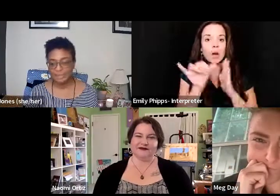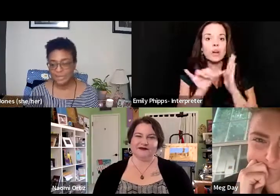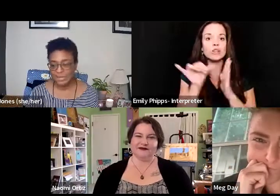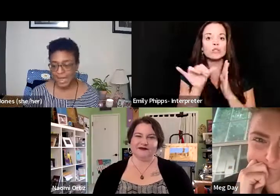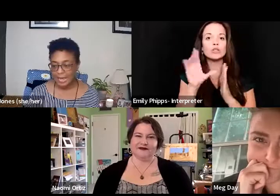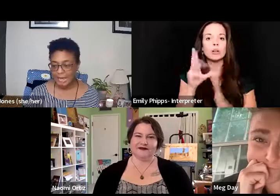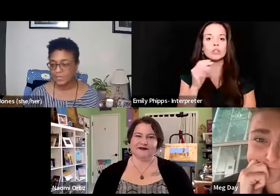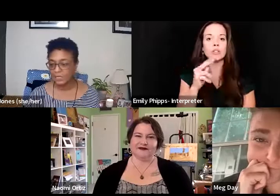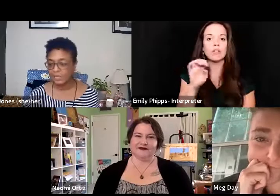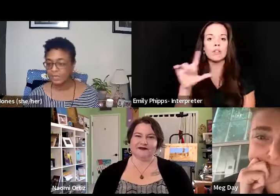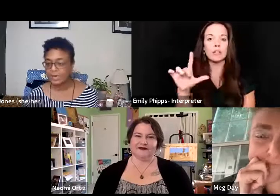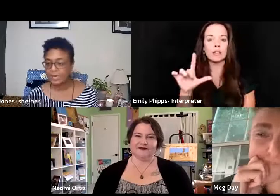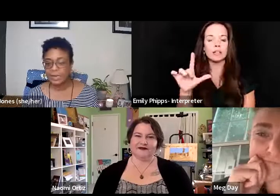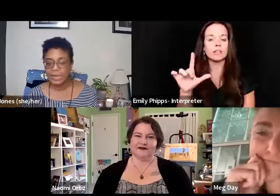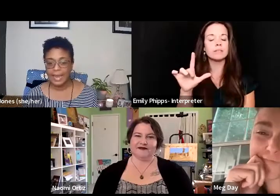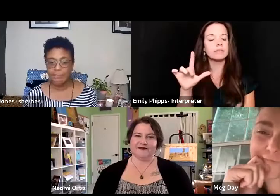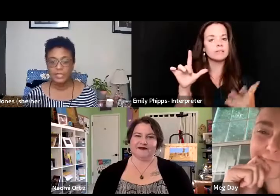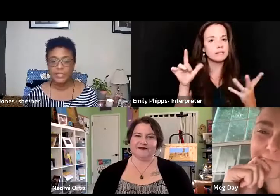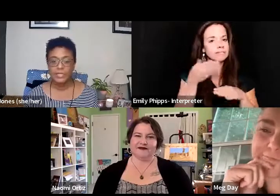once it's been accurately